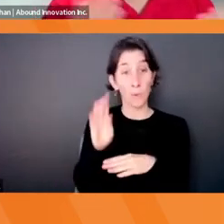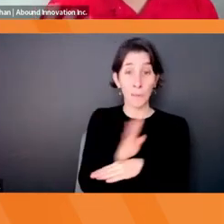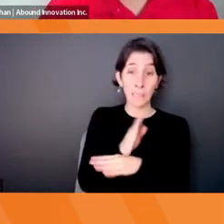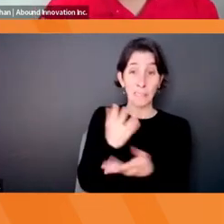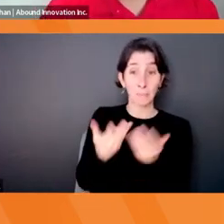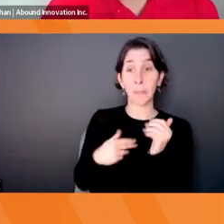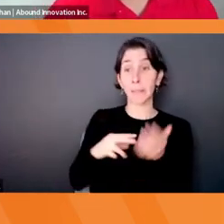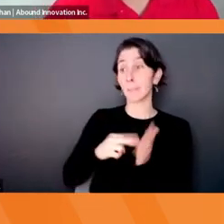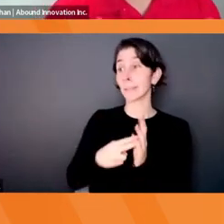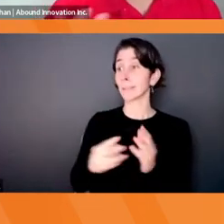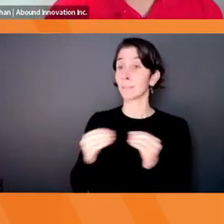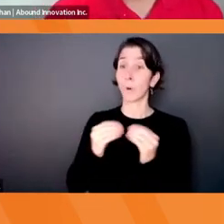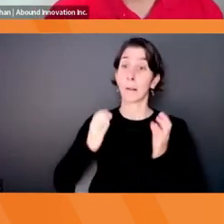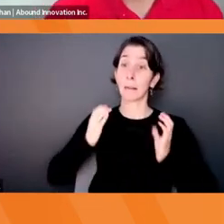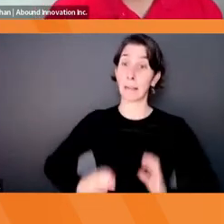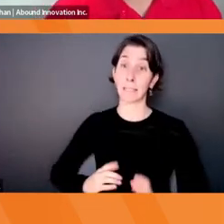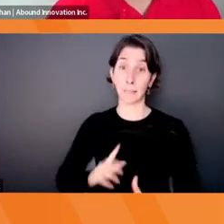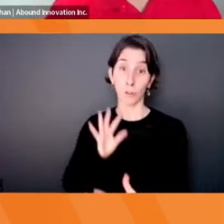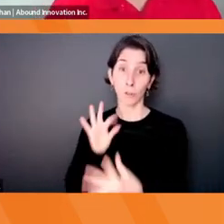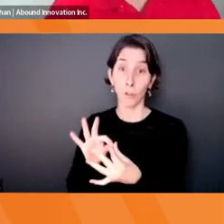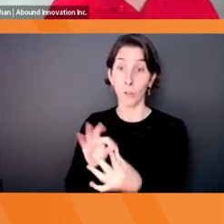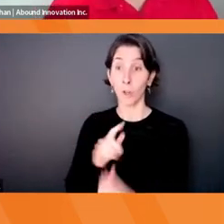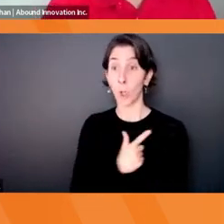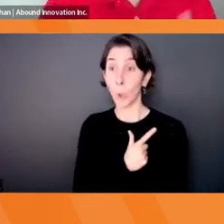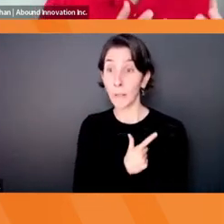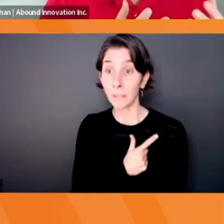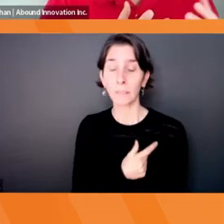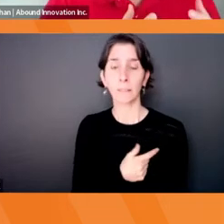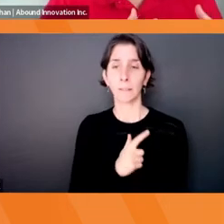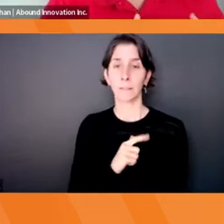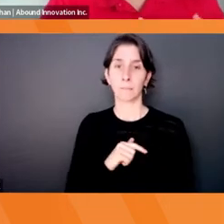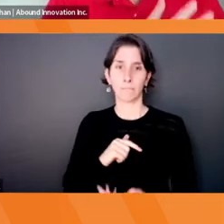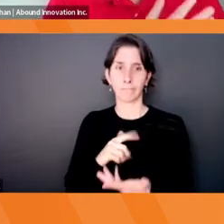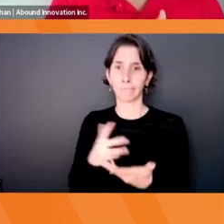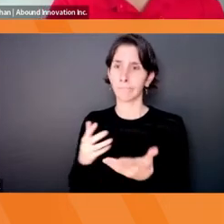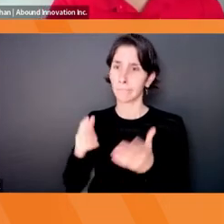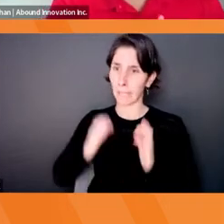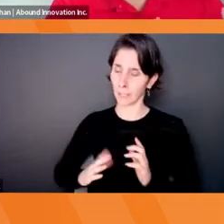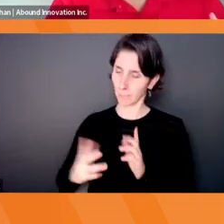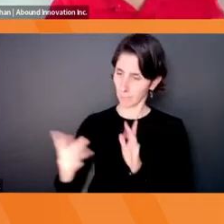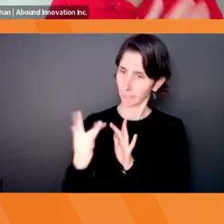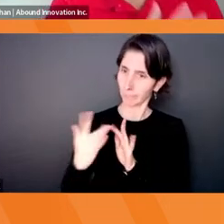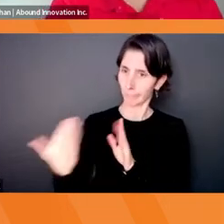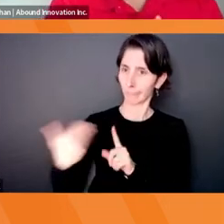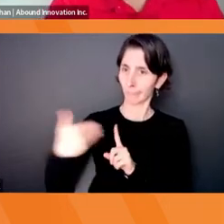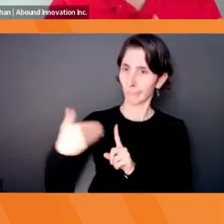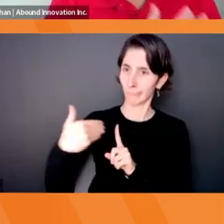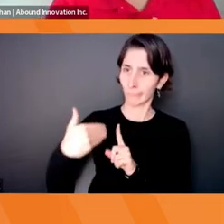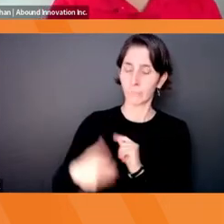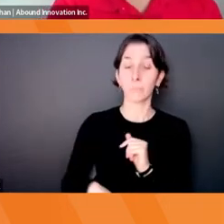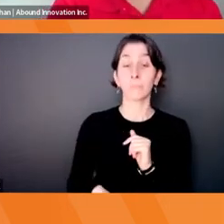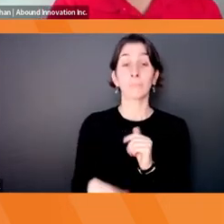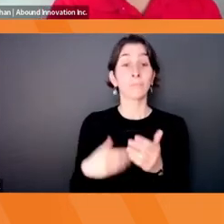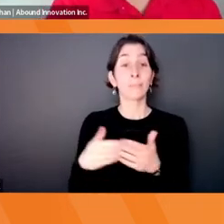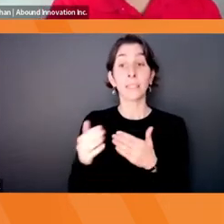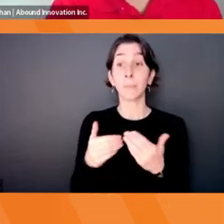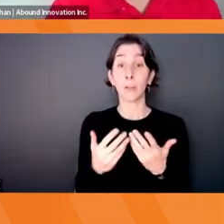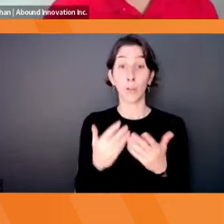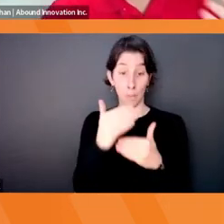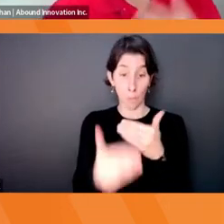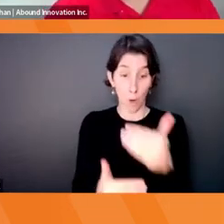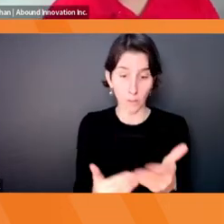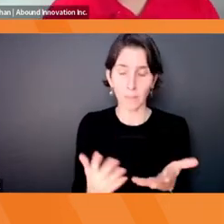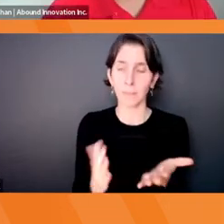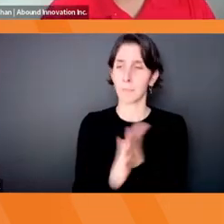customer loyalty or customer retention. Um, even if you change the process and made it more efficient, that's still turning something into